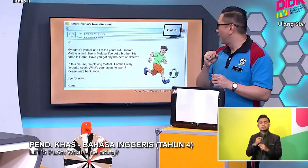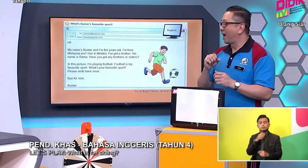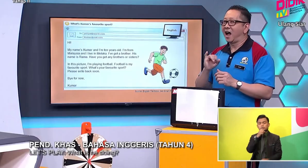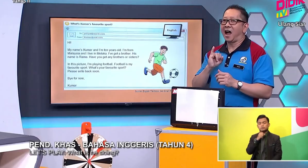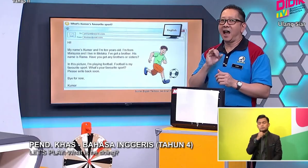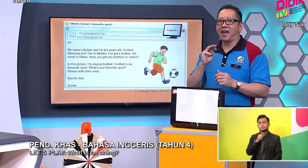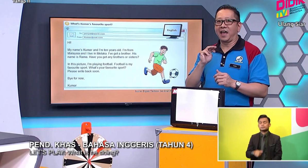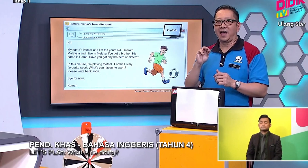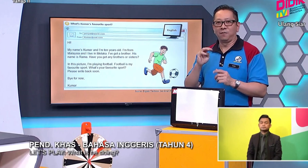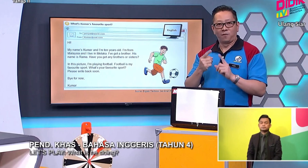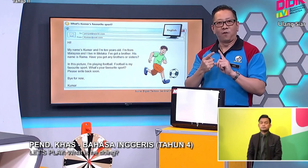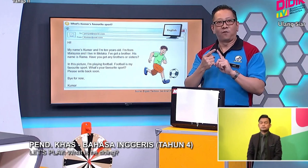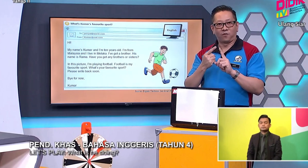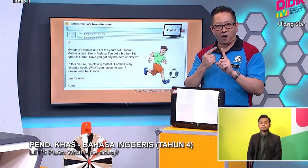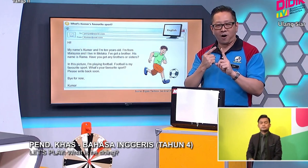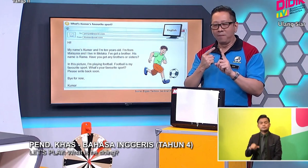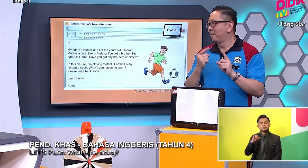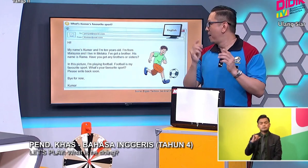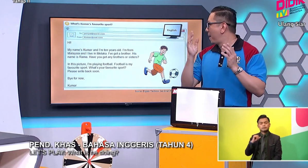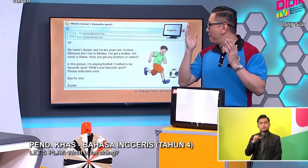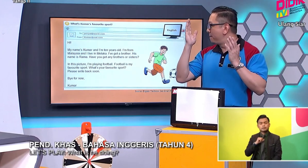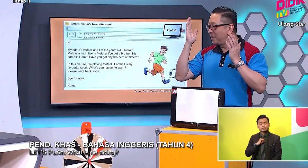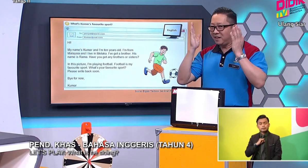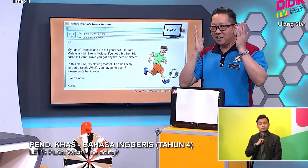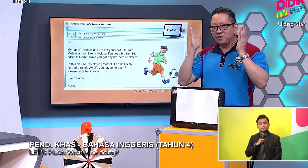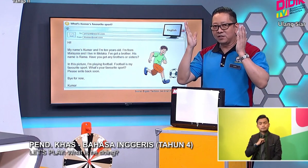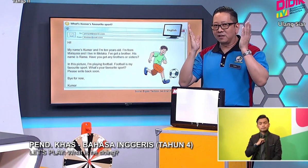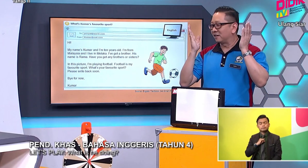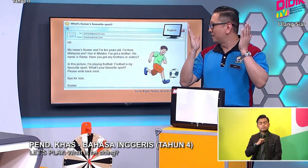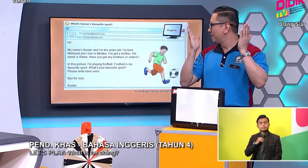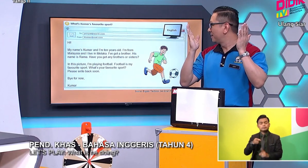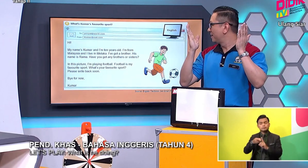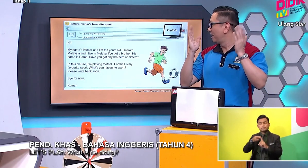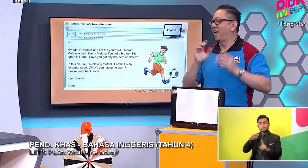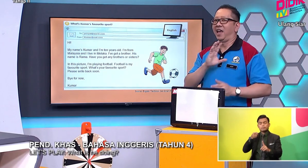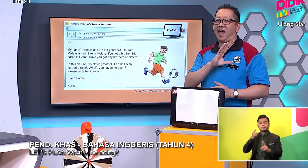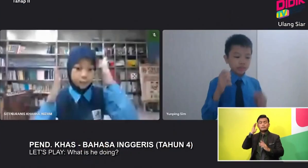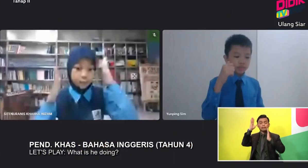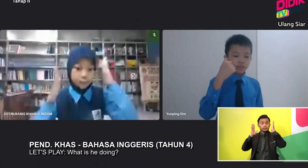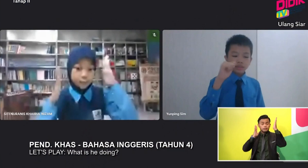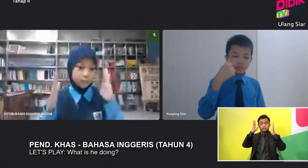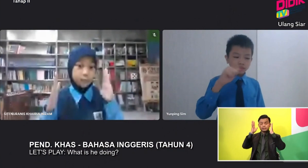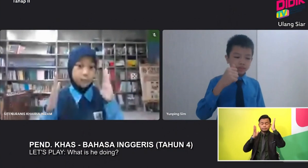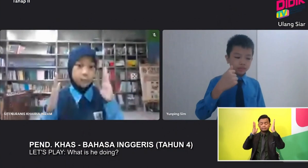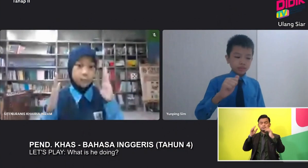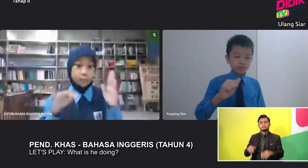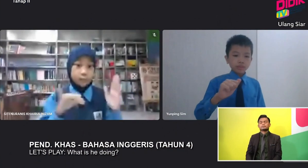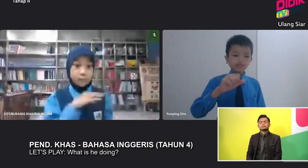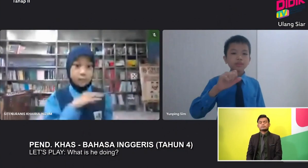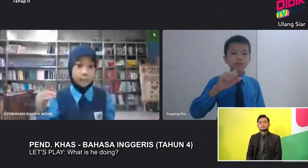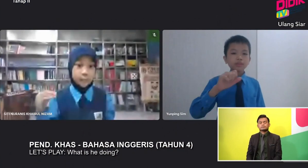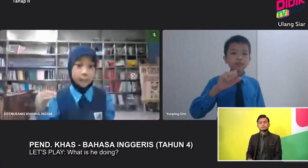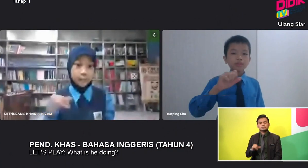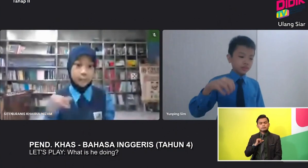I am From Malaysia And I